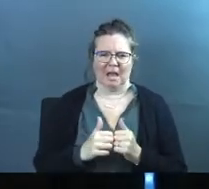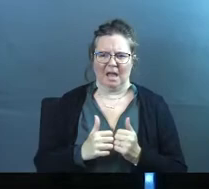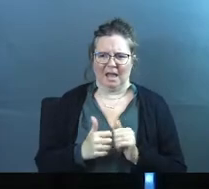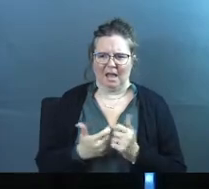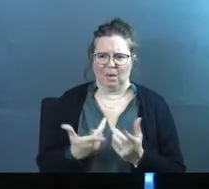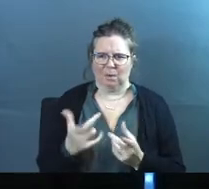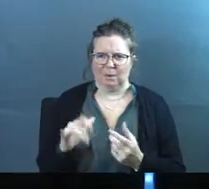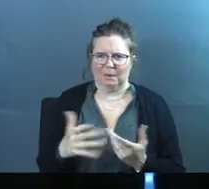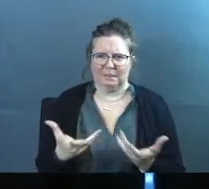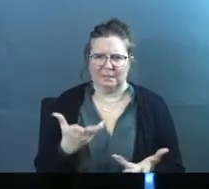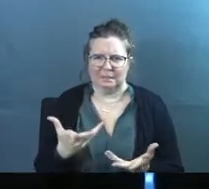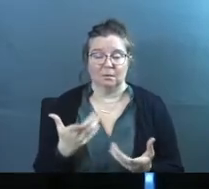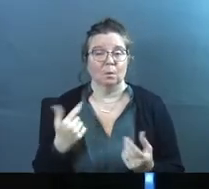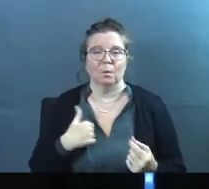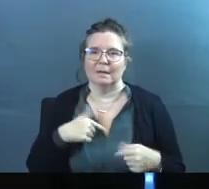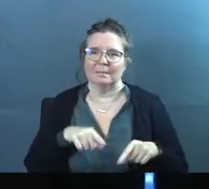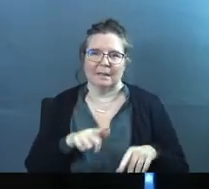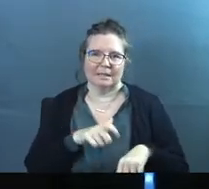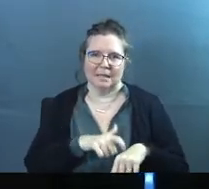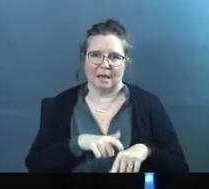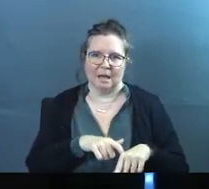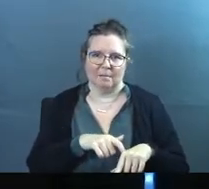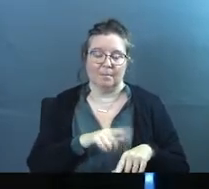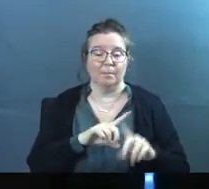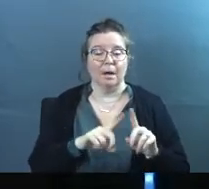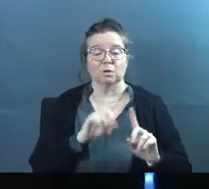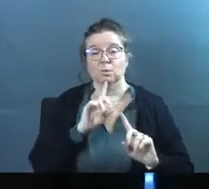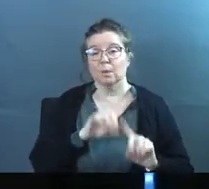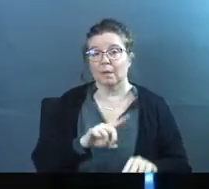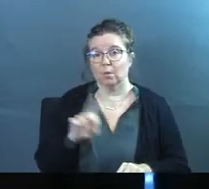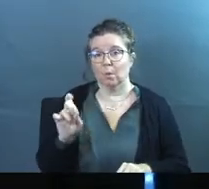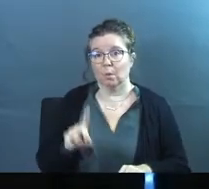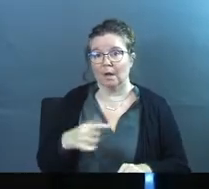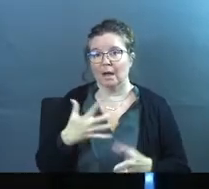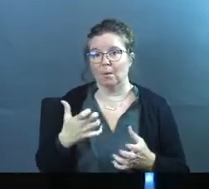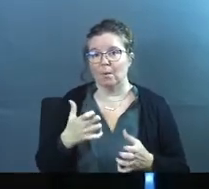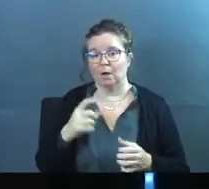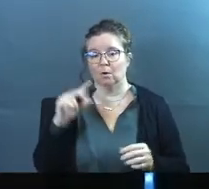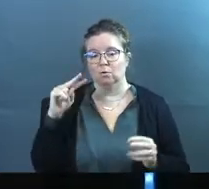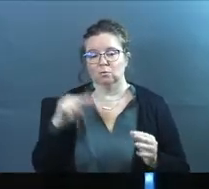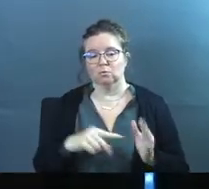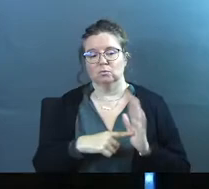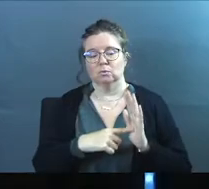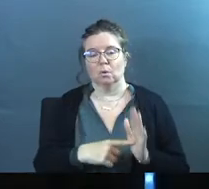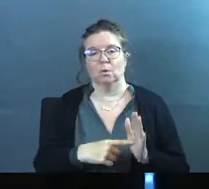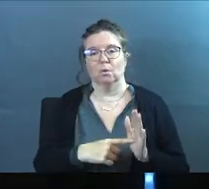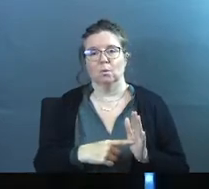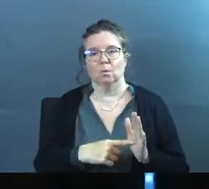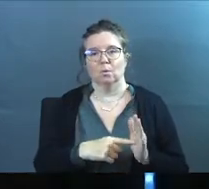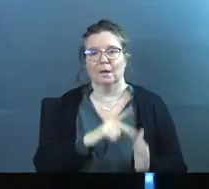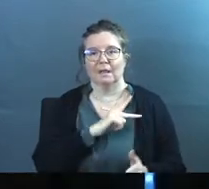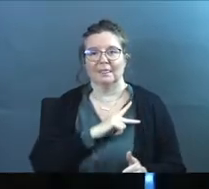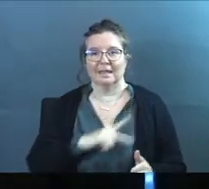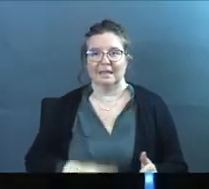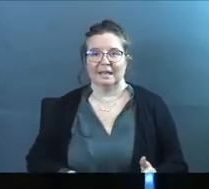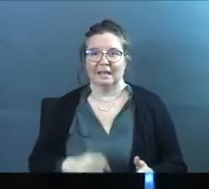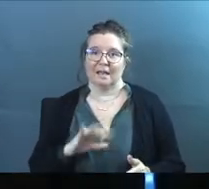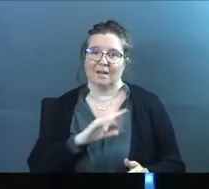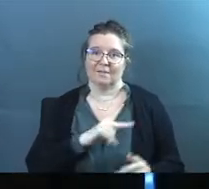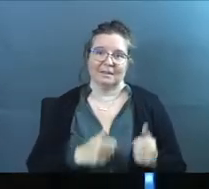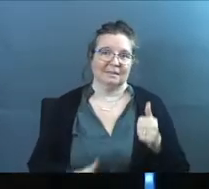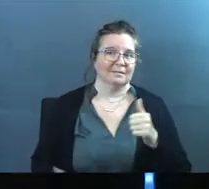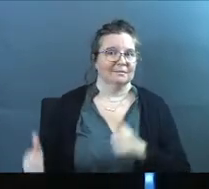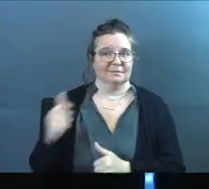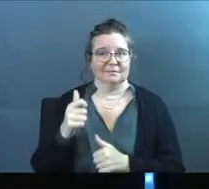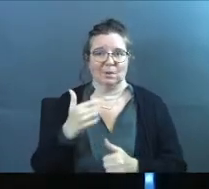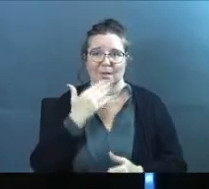How do I do this? And so we're not going to spend a lot of time on this, but to answer that question, I actually want to take you to the King of Kings, who has the